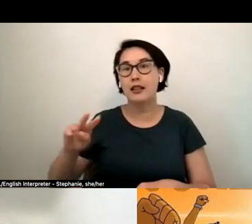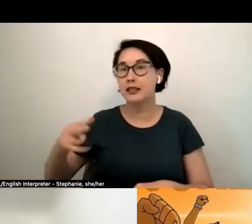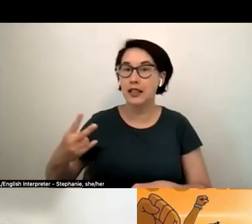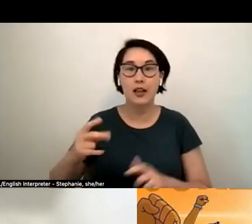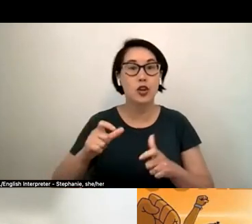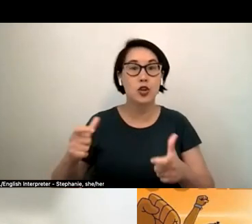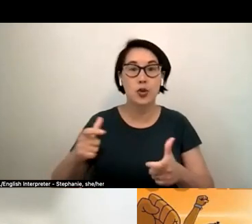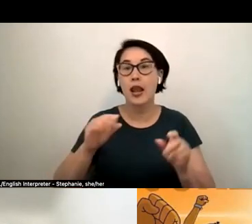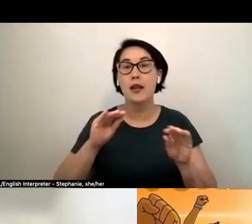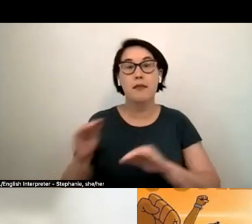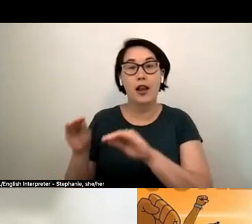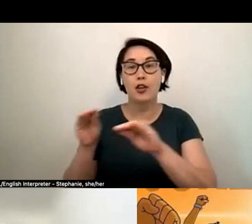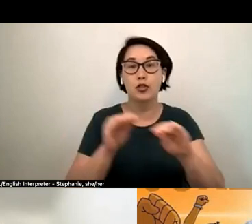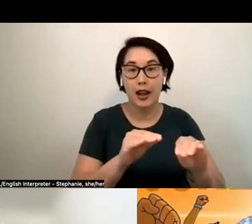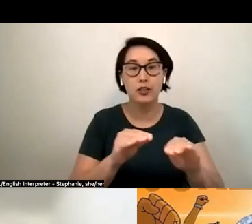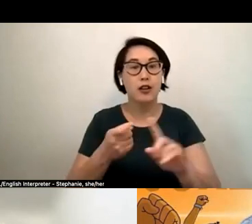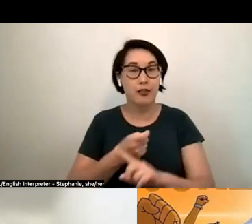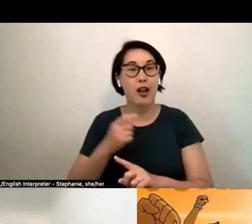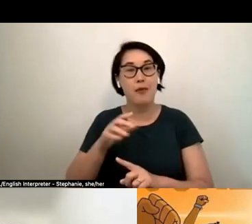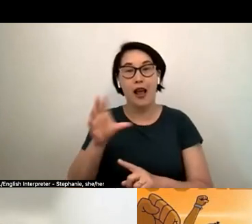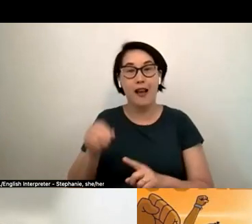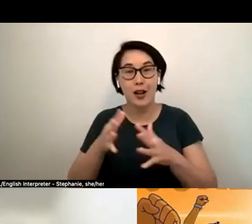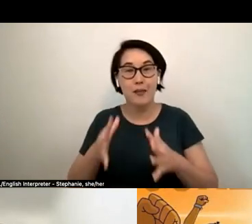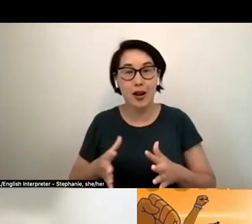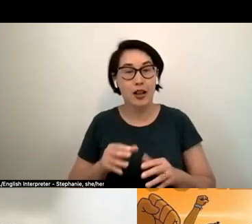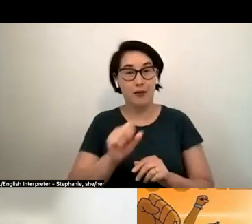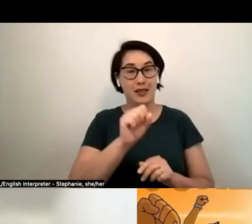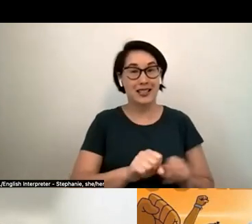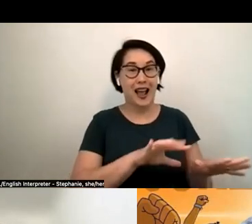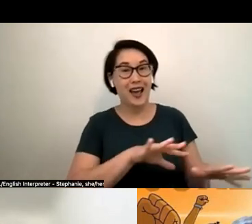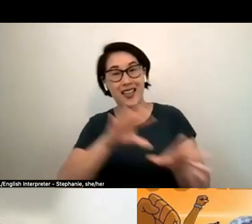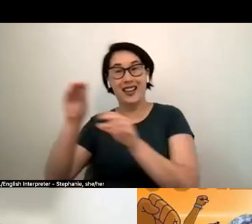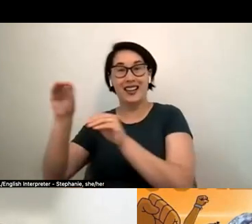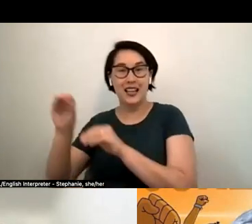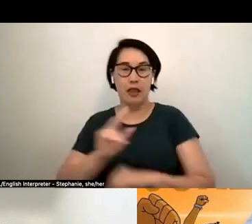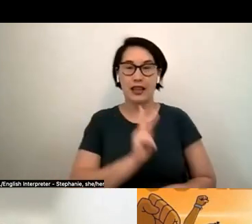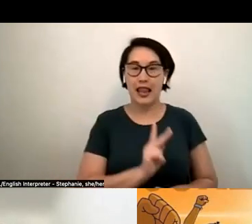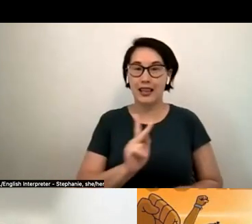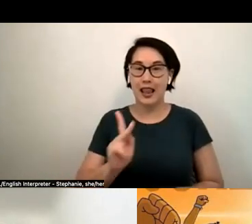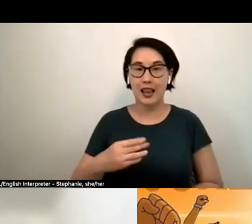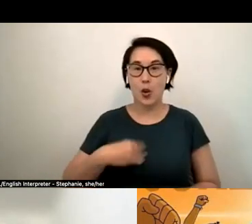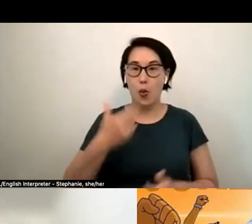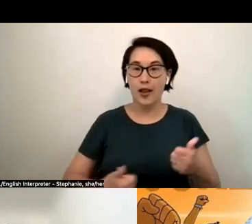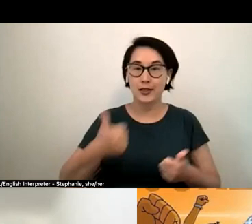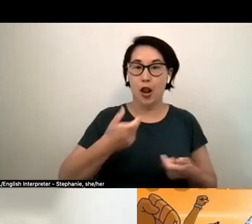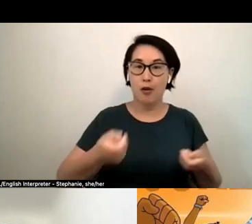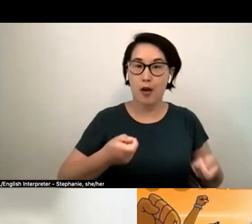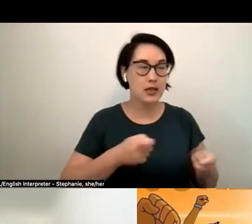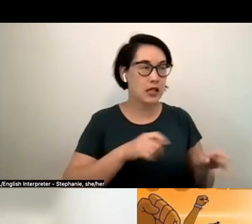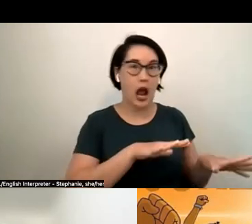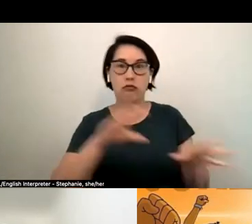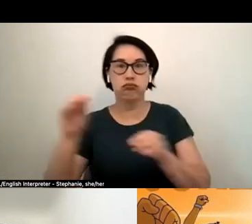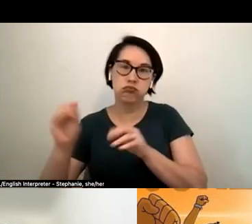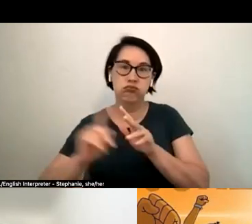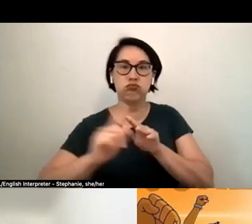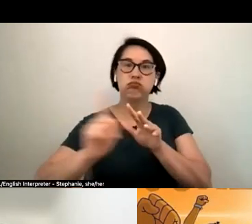african americans fleeing from the south fleeing the kkk and white supremacy moving north